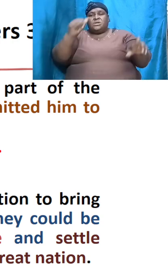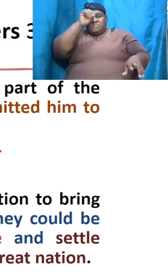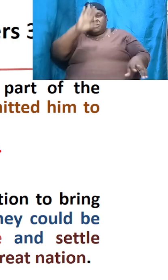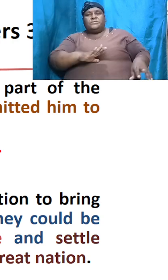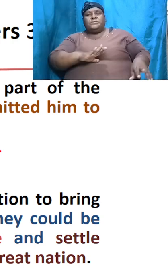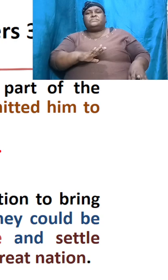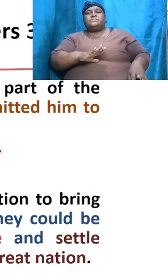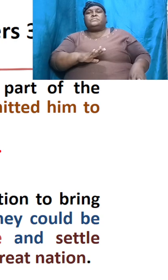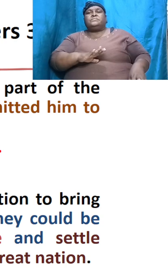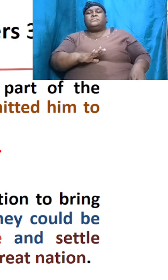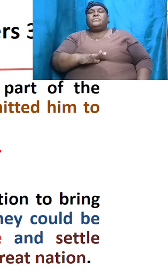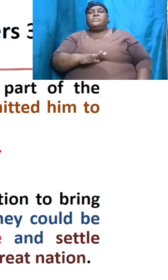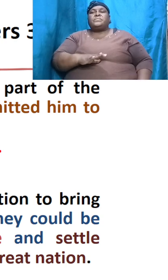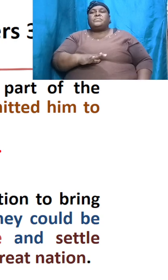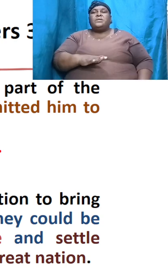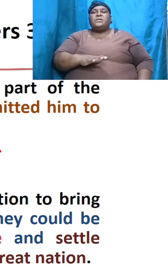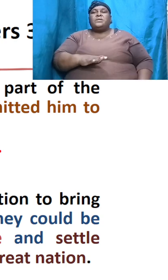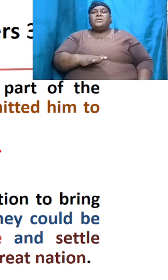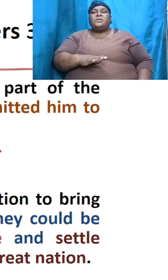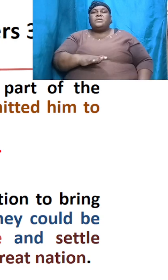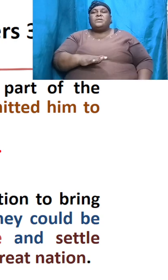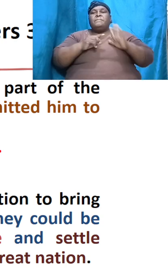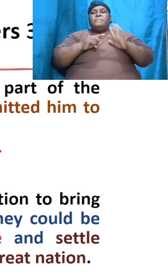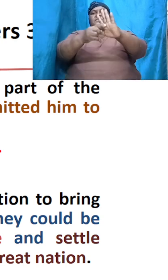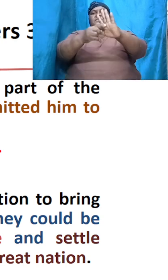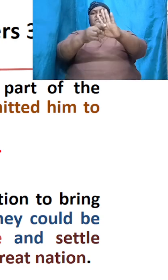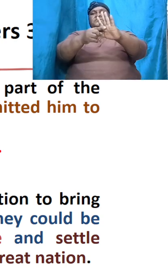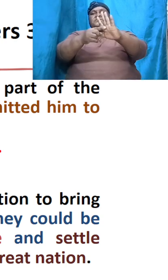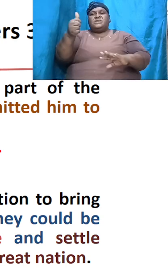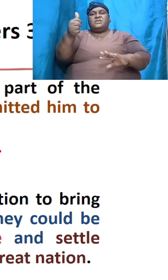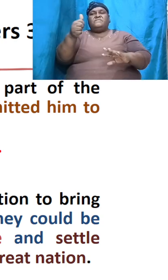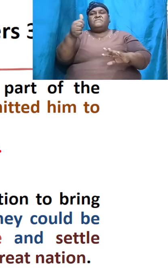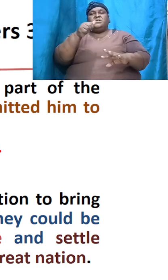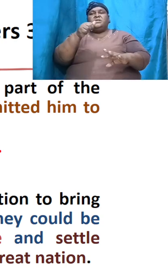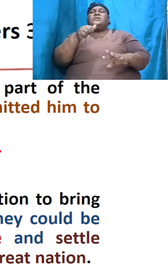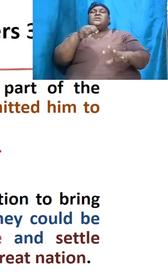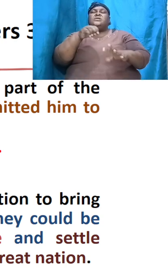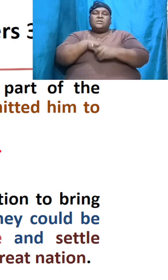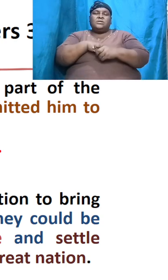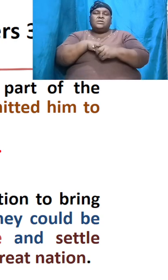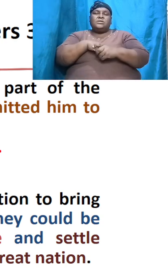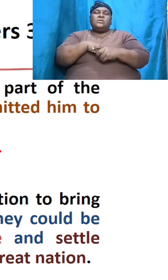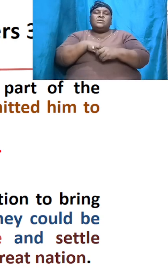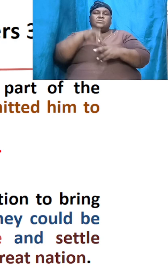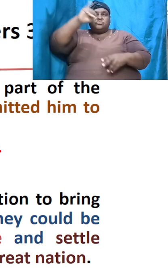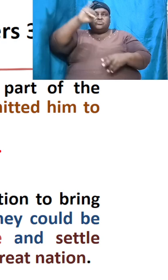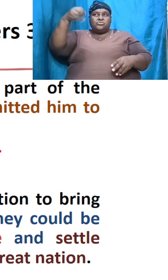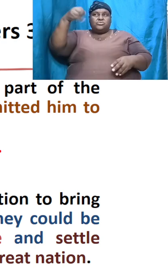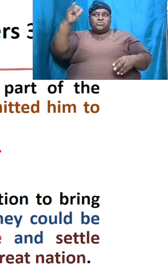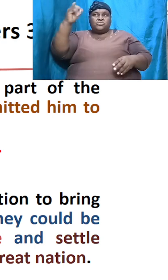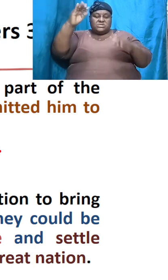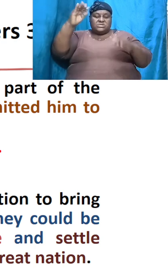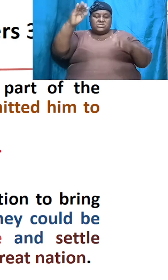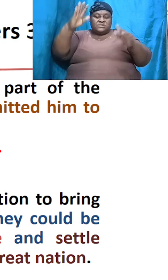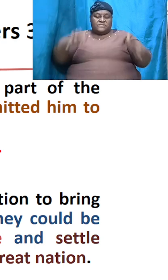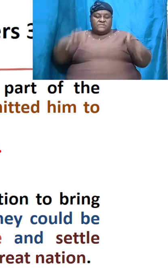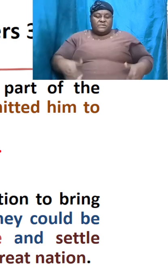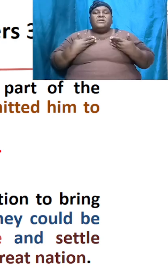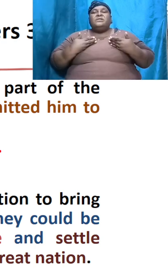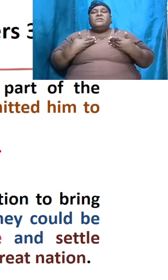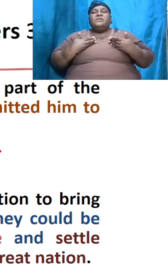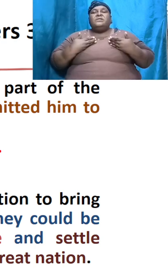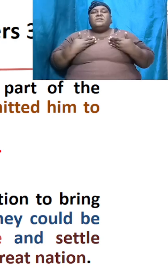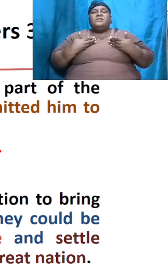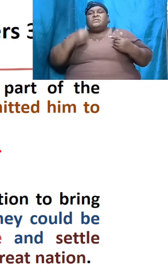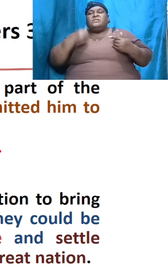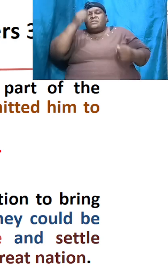manifested itself in his life God